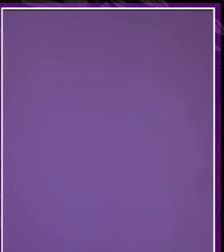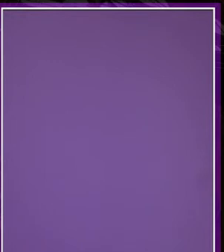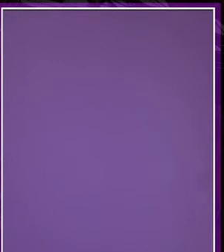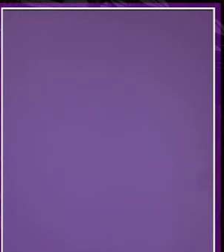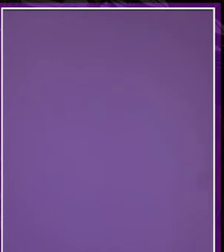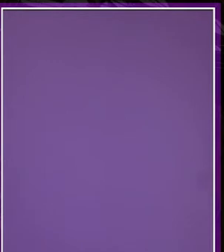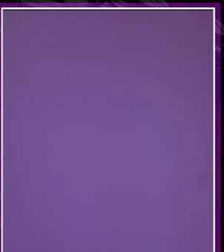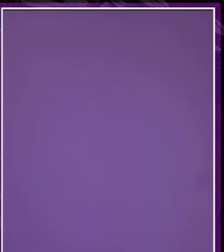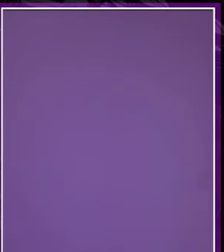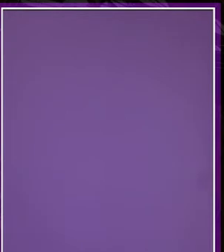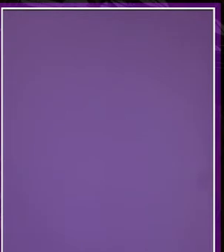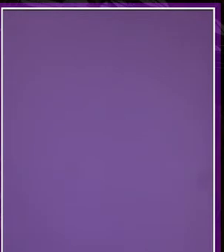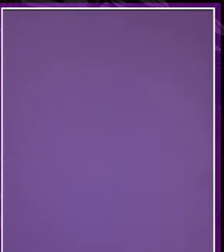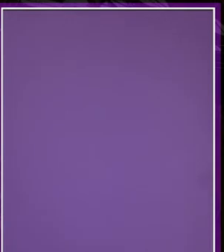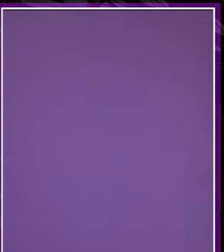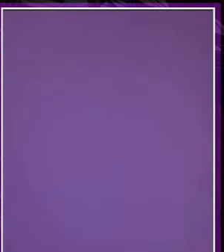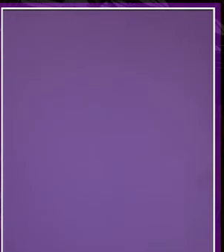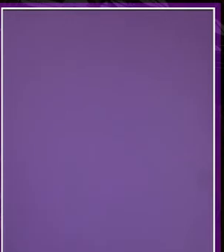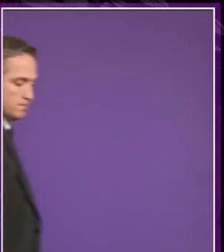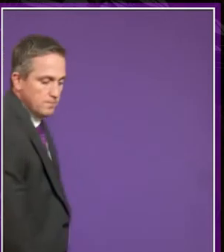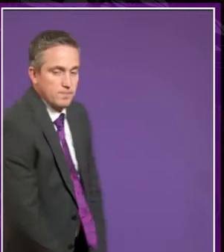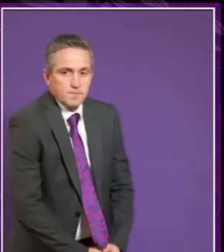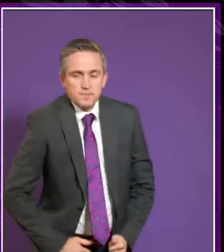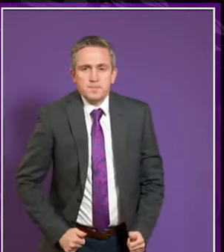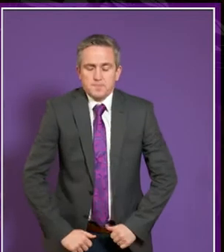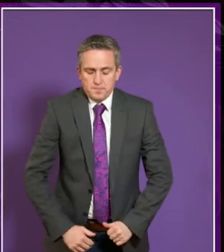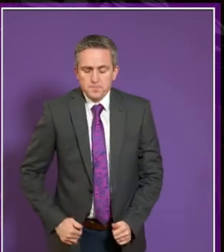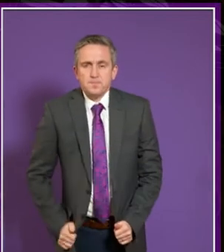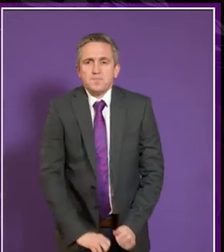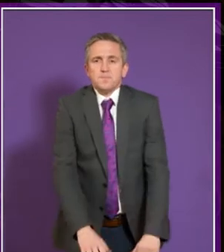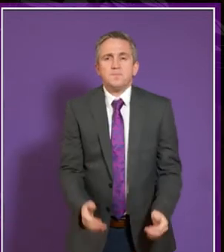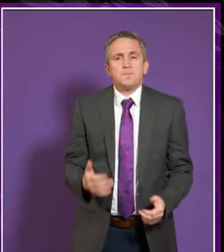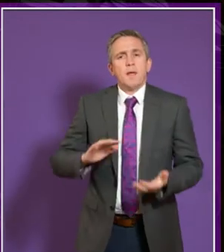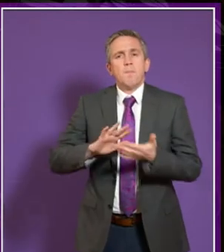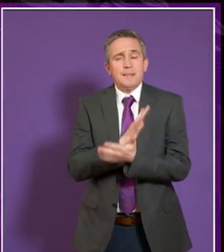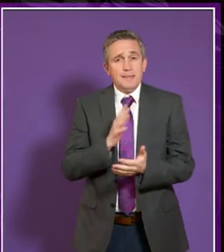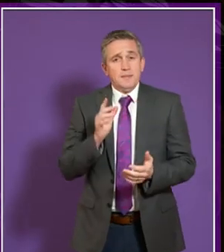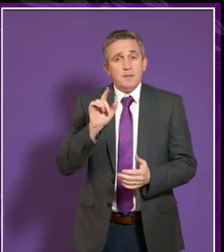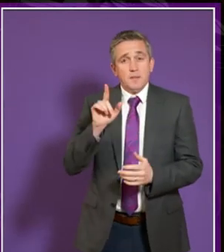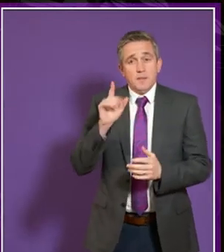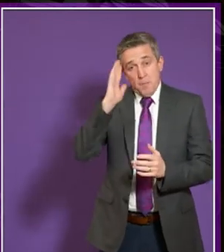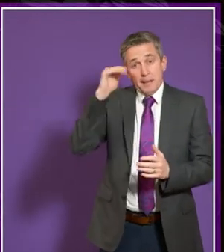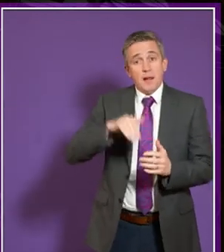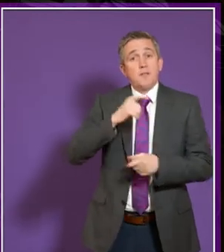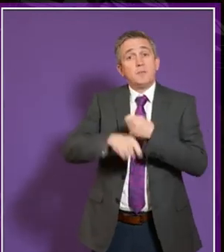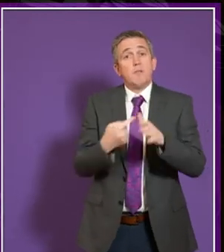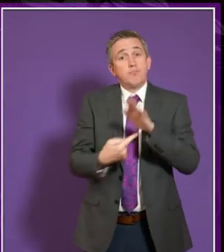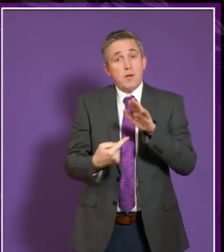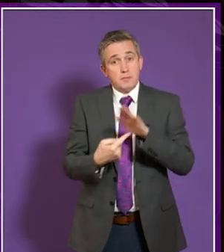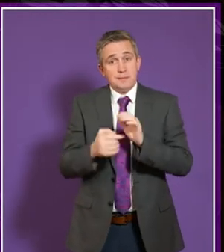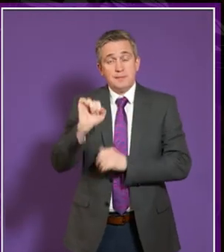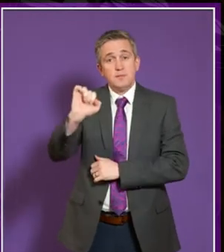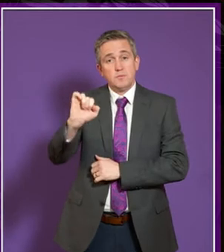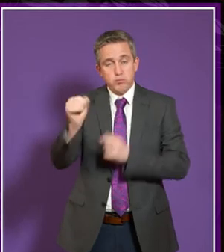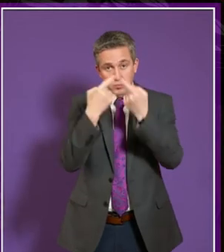i was really encouraged to hear you speaking about mental health and making that more of a sort of a priority within